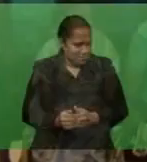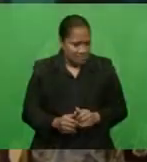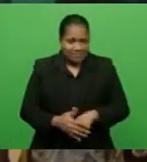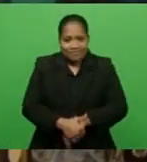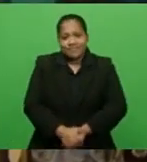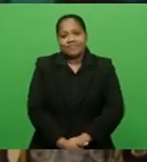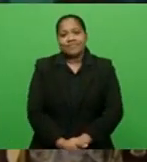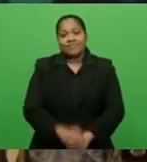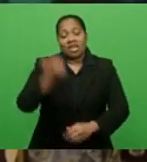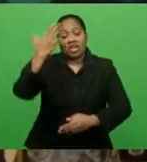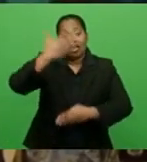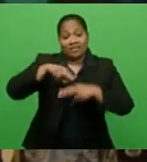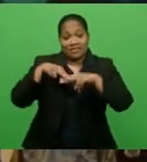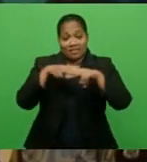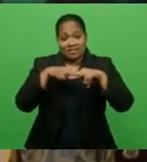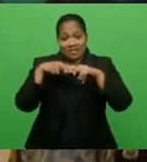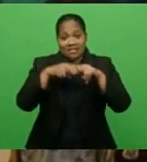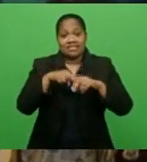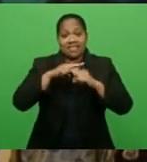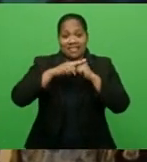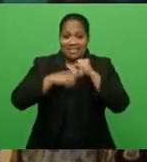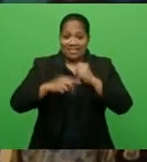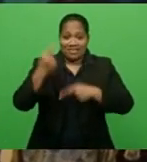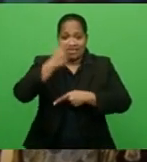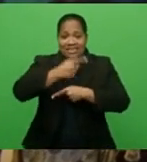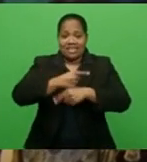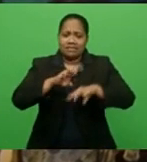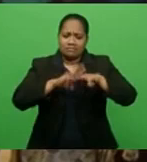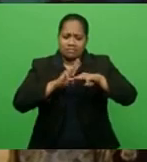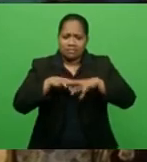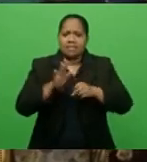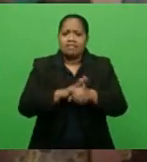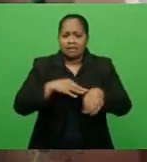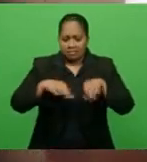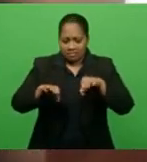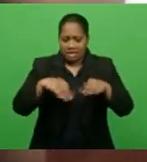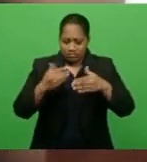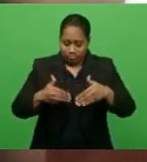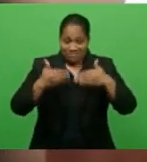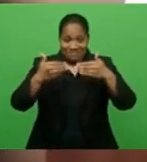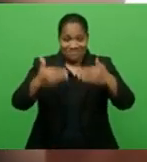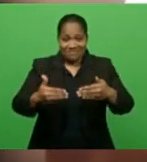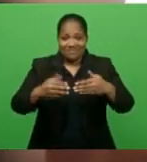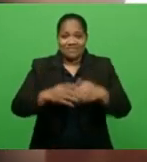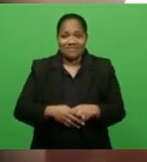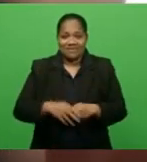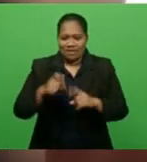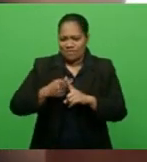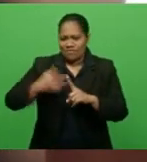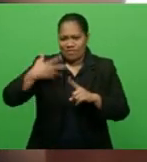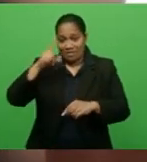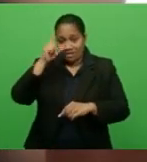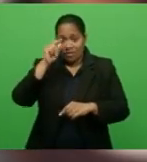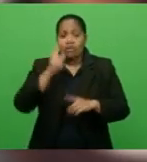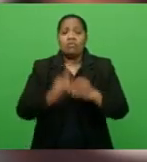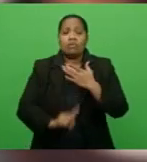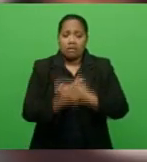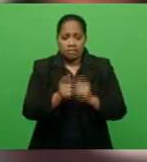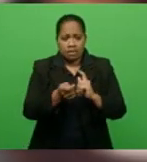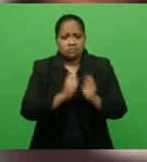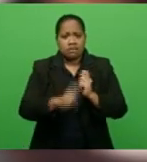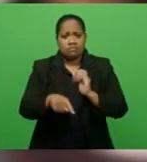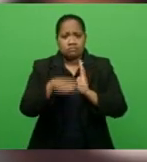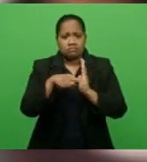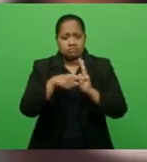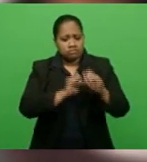Good evening, Fiji. In this bulletin, Sadalpa makes plans to move forward. Former Fijian who tested positive for COVID